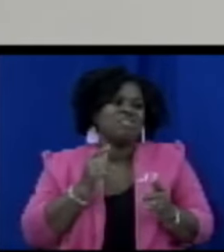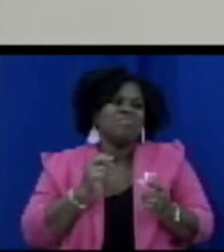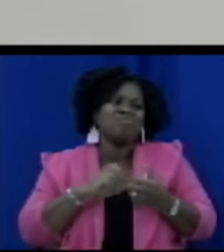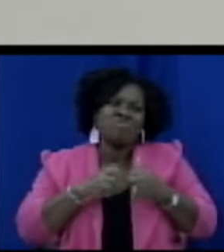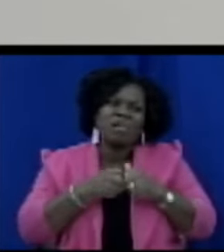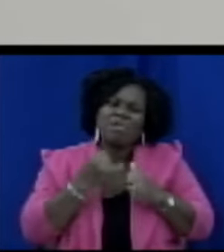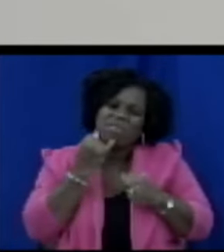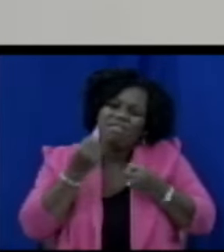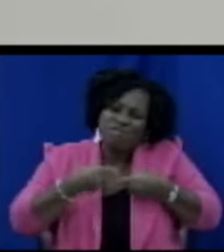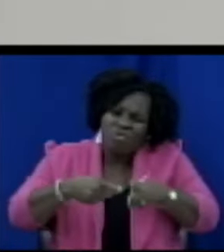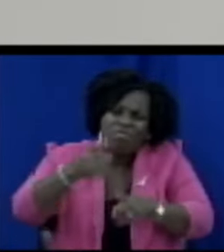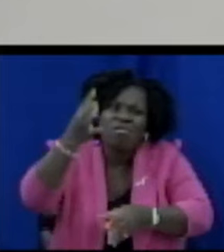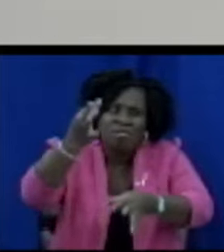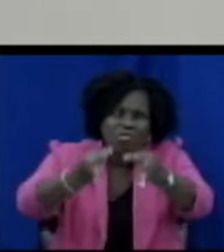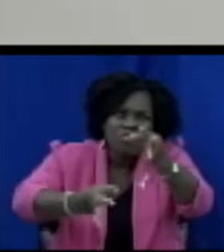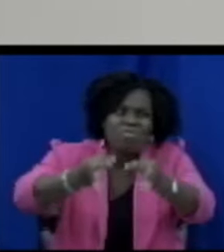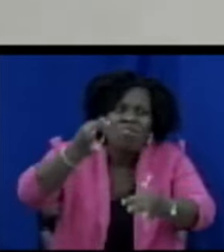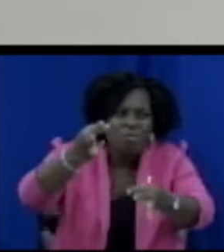the